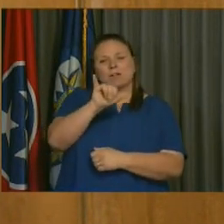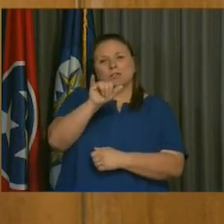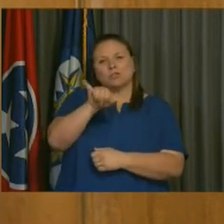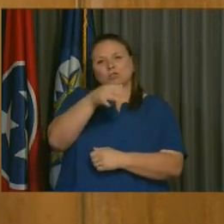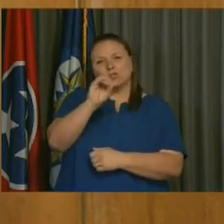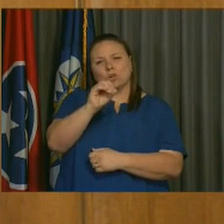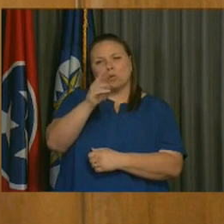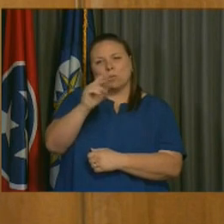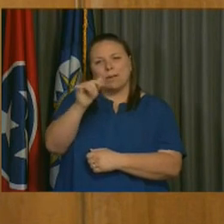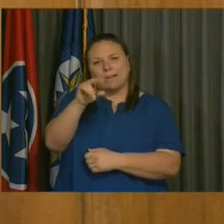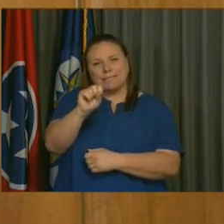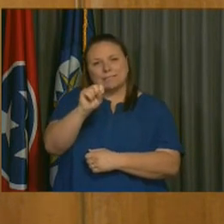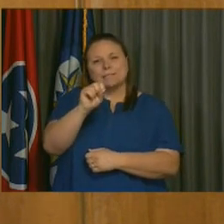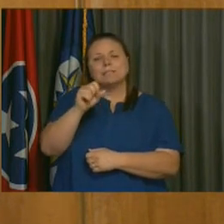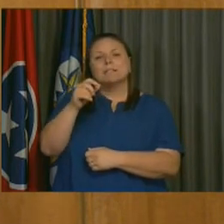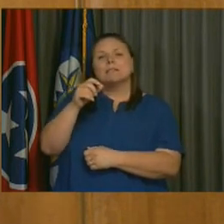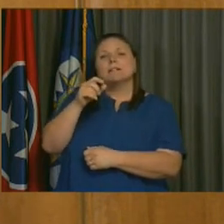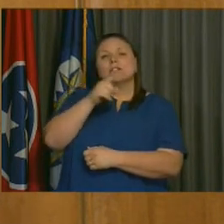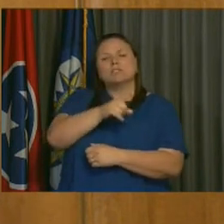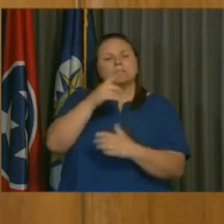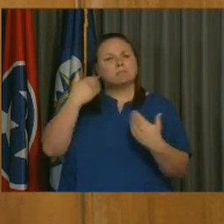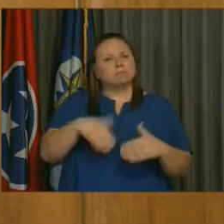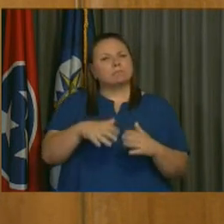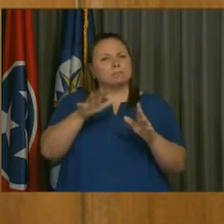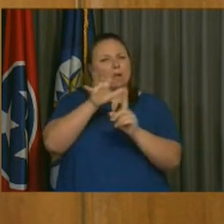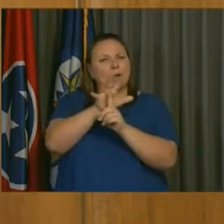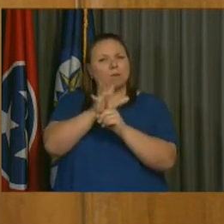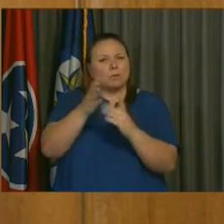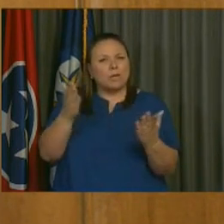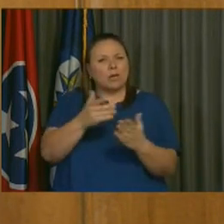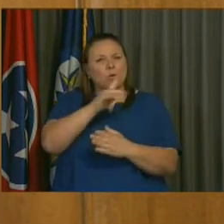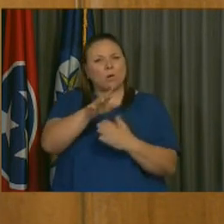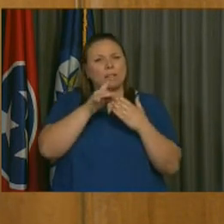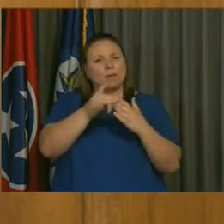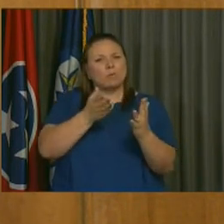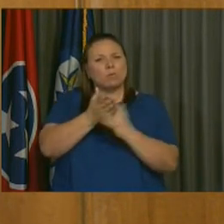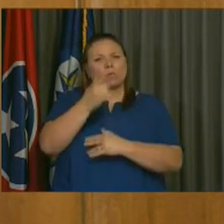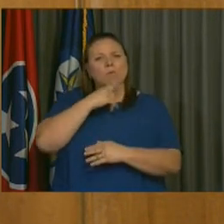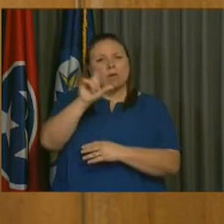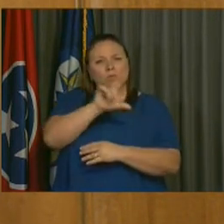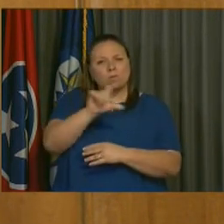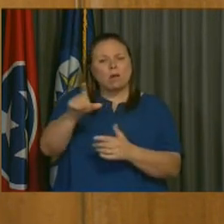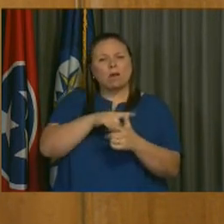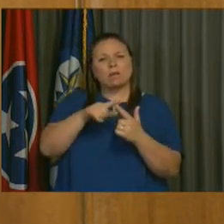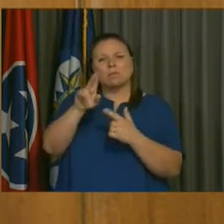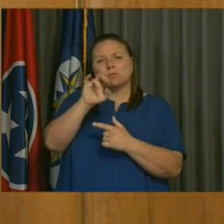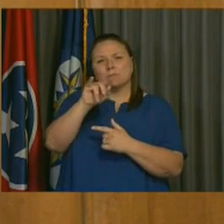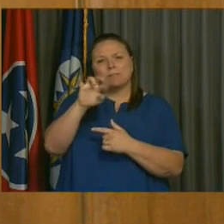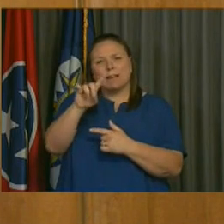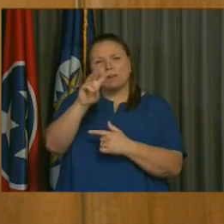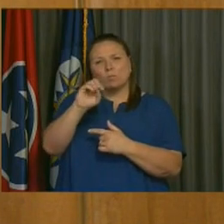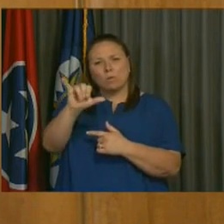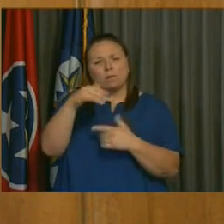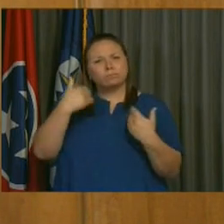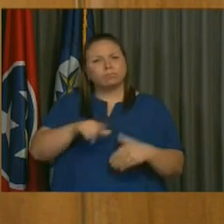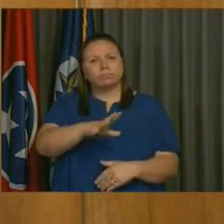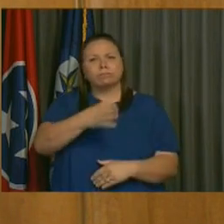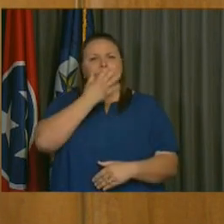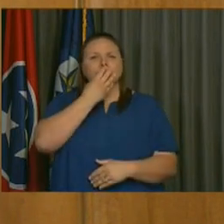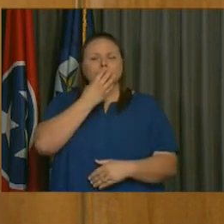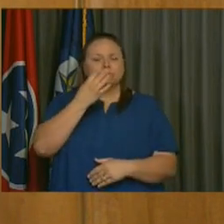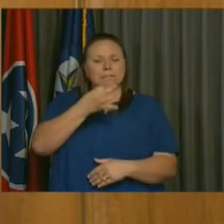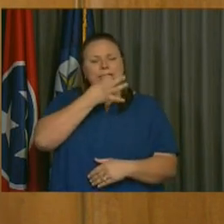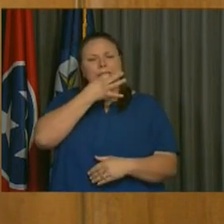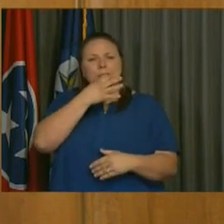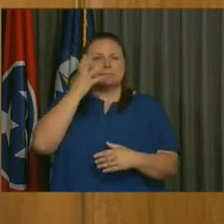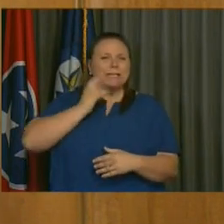referenced her earlier. She is well known to this community for leadership of the Red Cross and United Way, and her experience has been just a key success